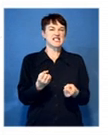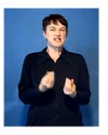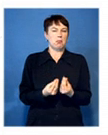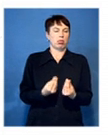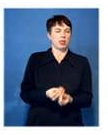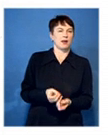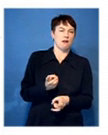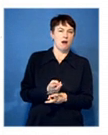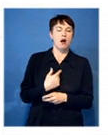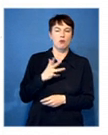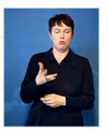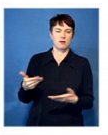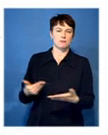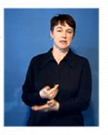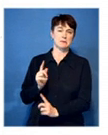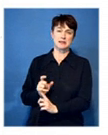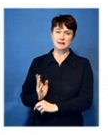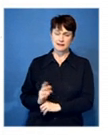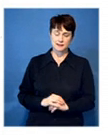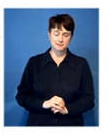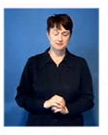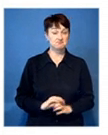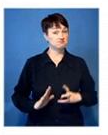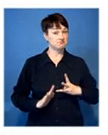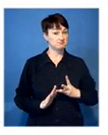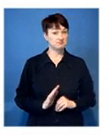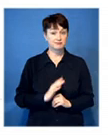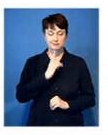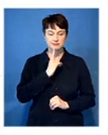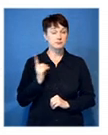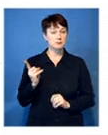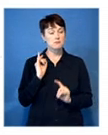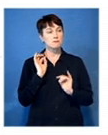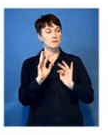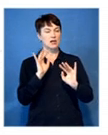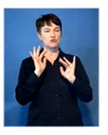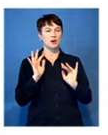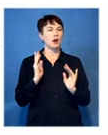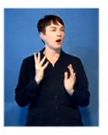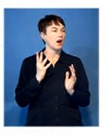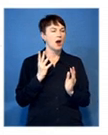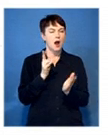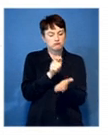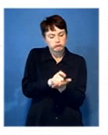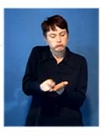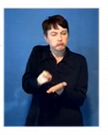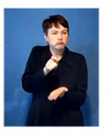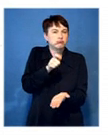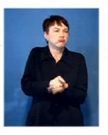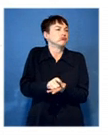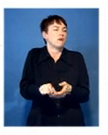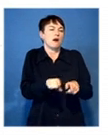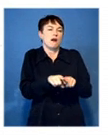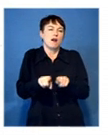harder. We will miss you, Nadine Gordomo. Another tweet saying no one could weave magic, pain, joy and bitterness into words like Nadine